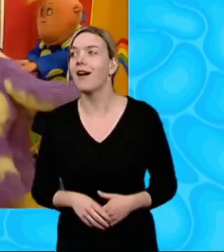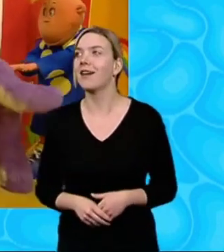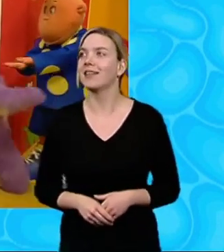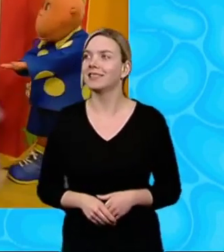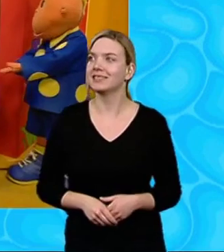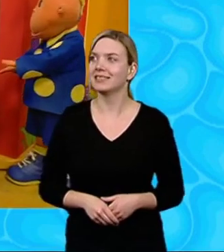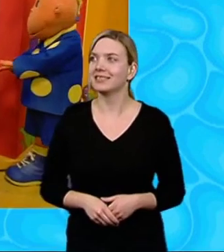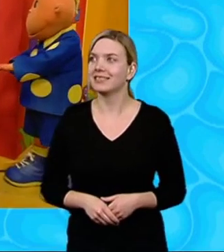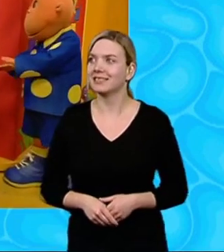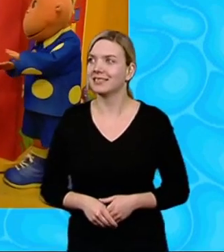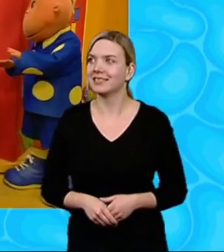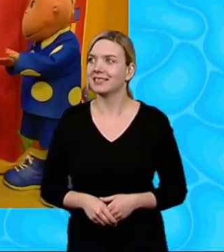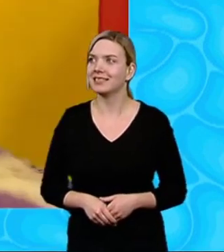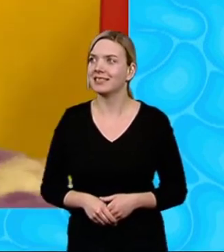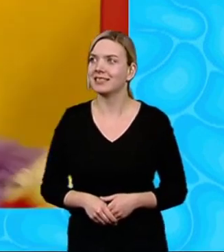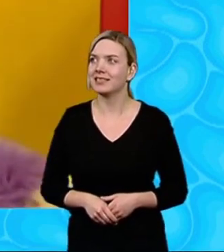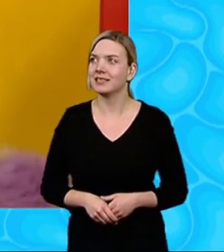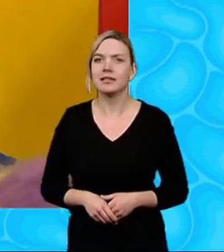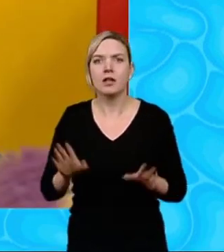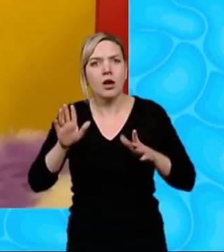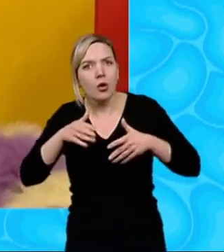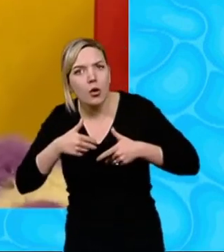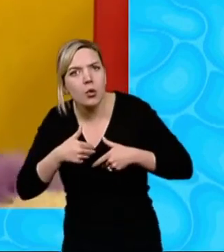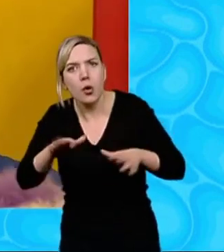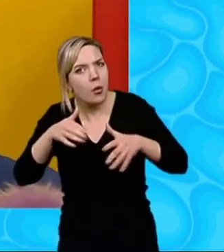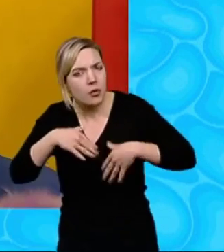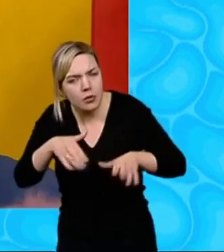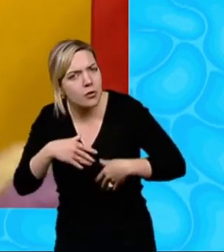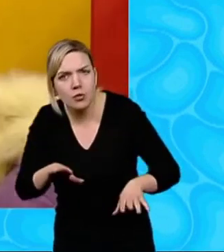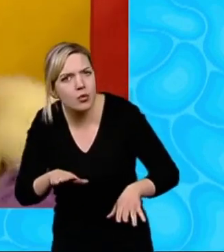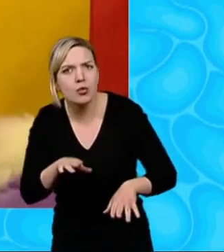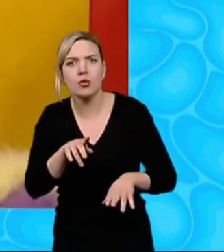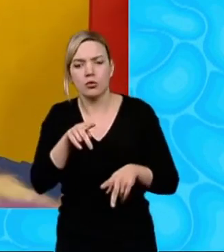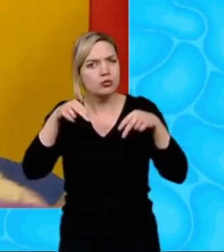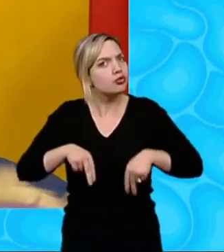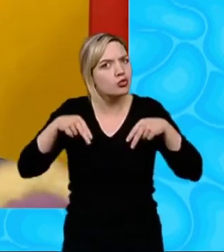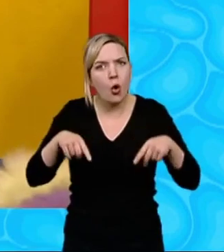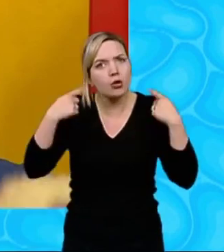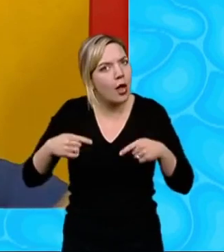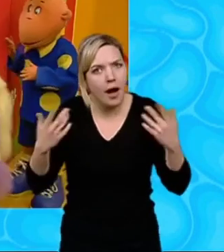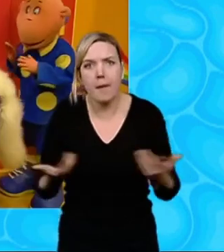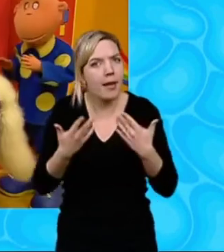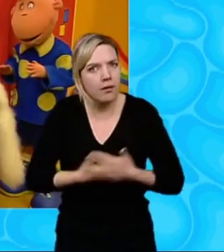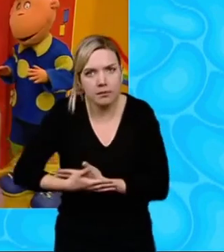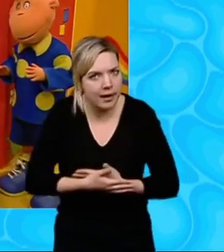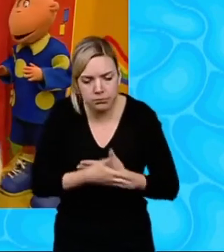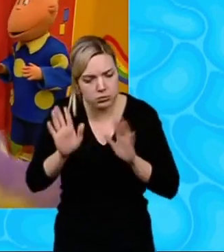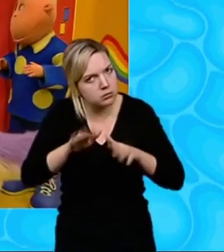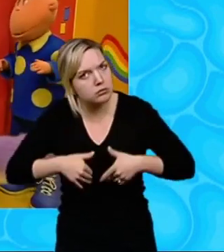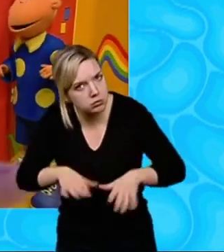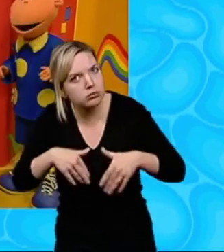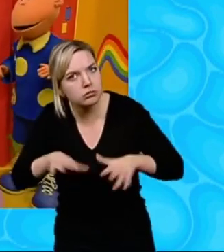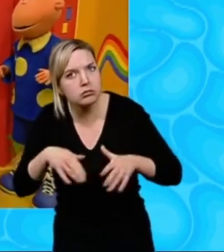to get I want to see Oh, go, go away, you two Dogs mustn't play with baby Yeah, wah,